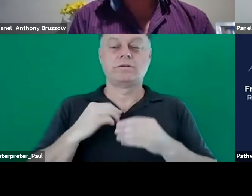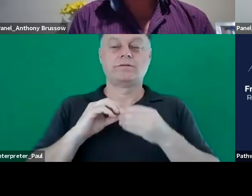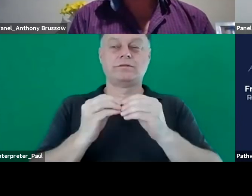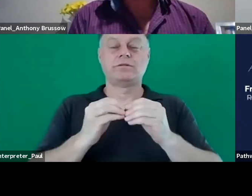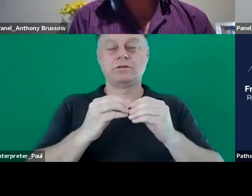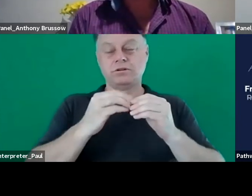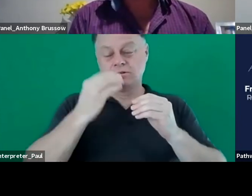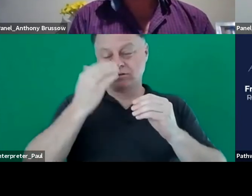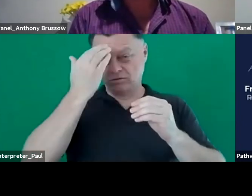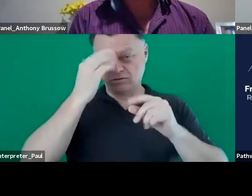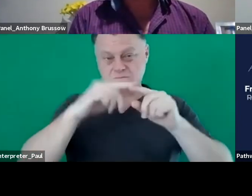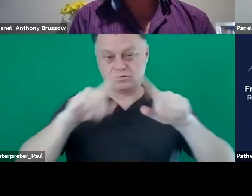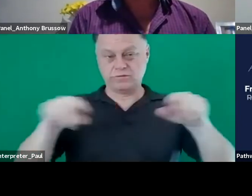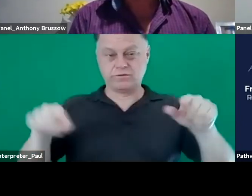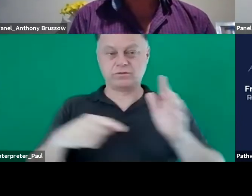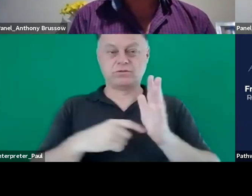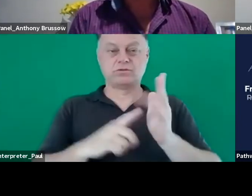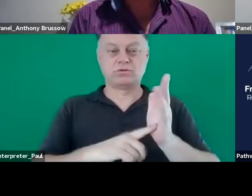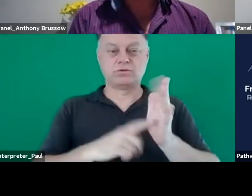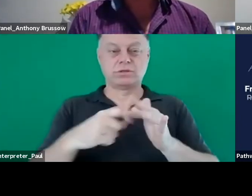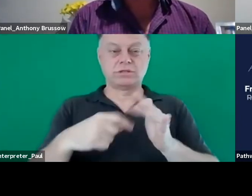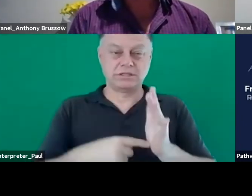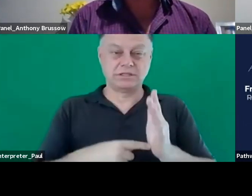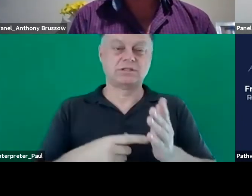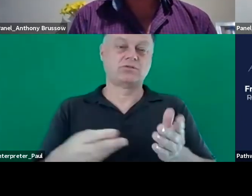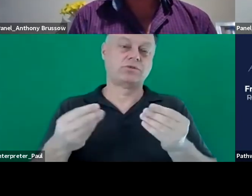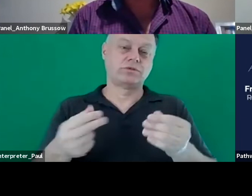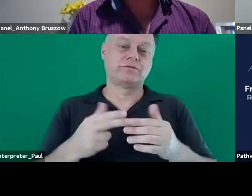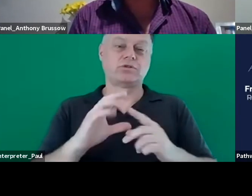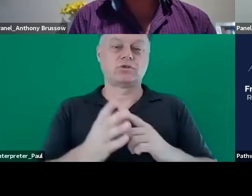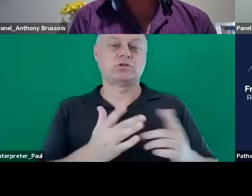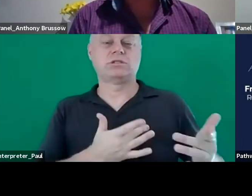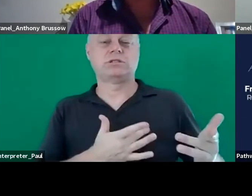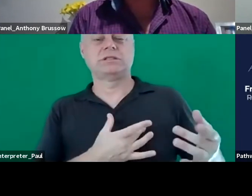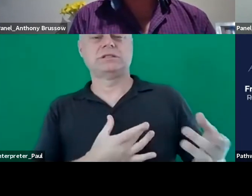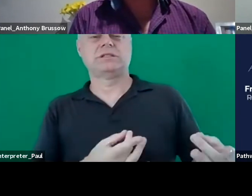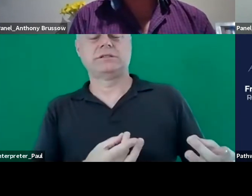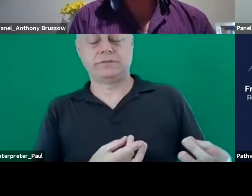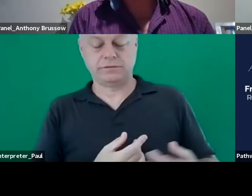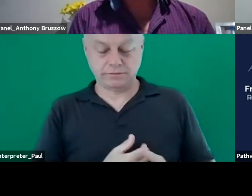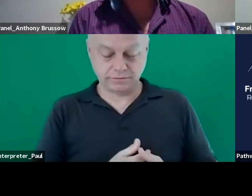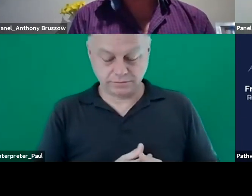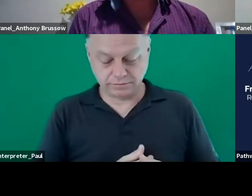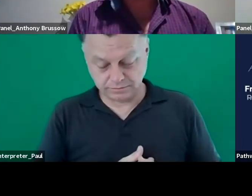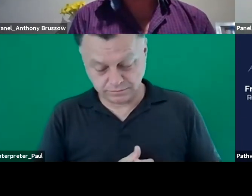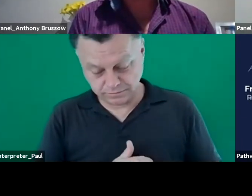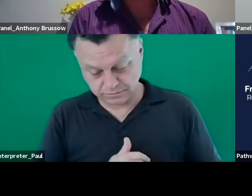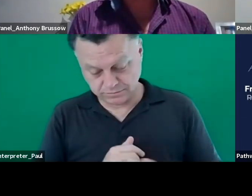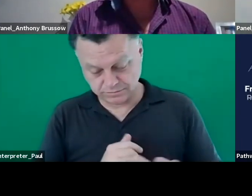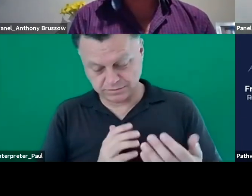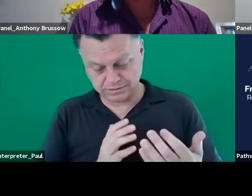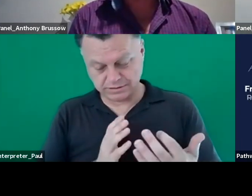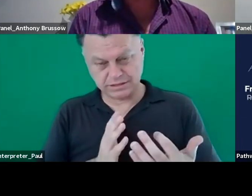toolkit toolkit with resources in relation to cultural sensitivity um accessible event planning